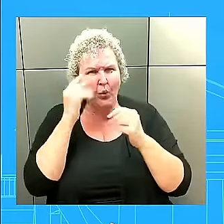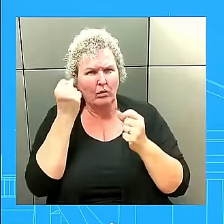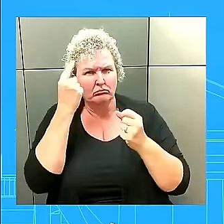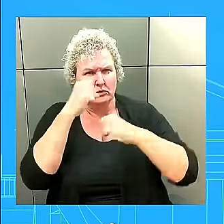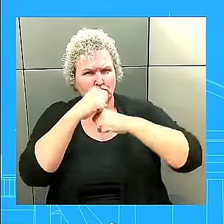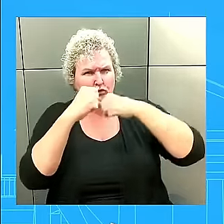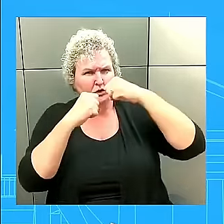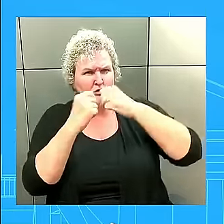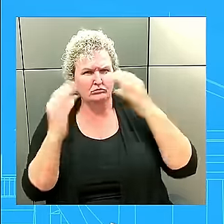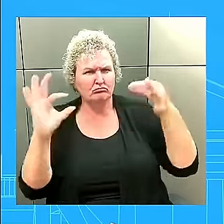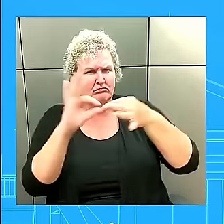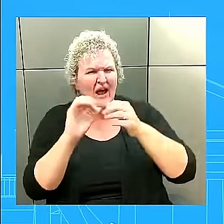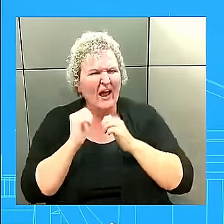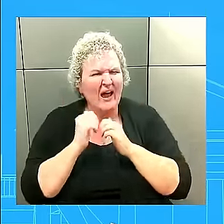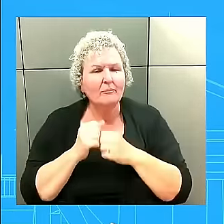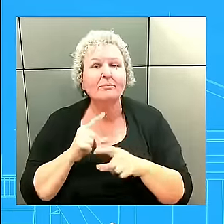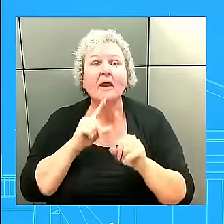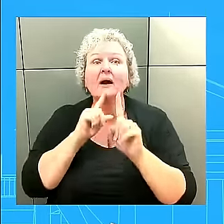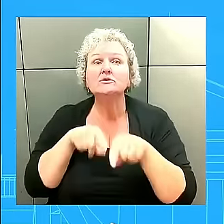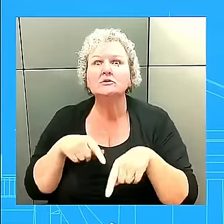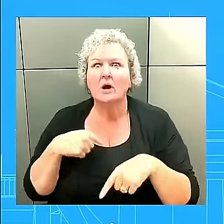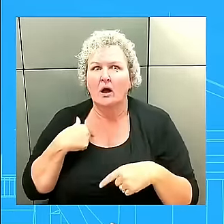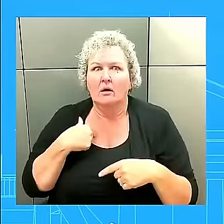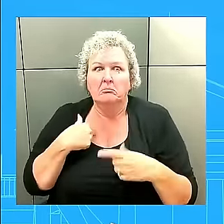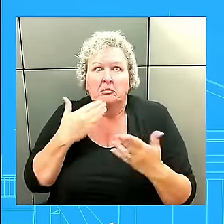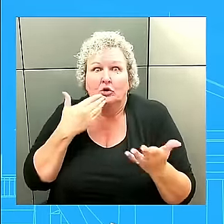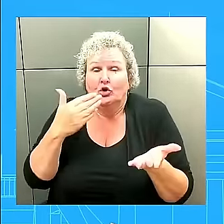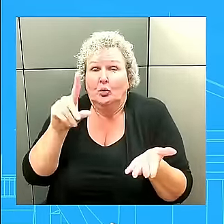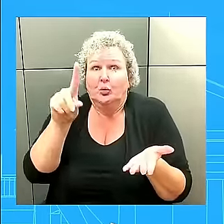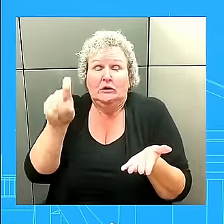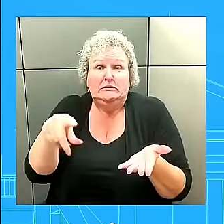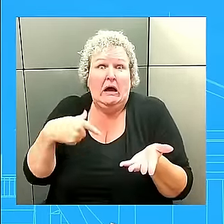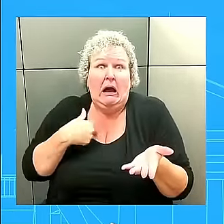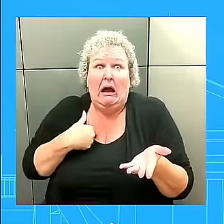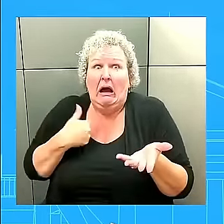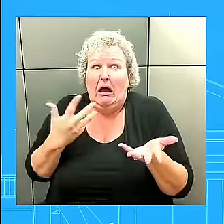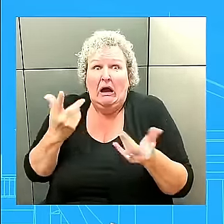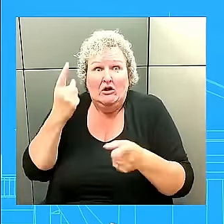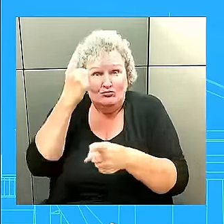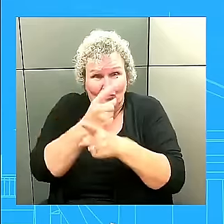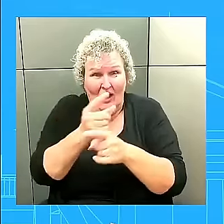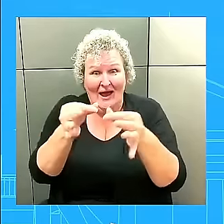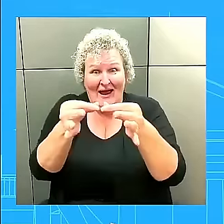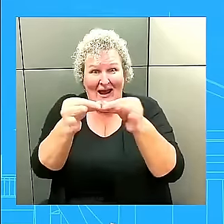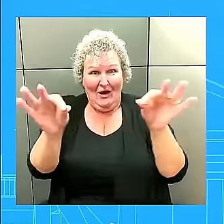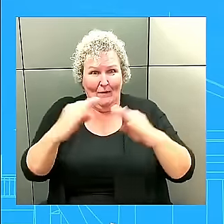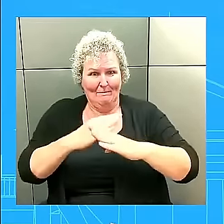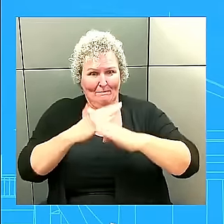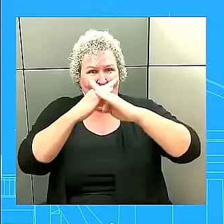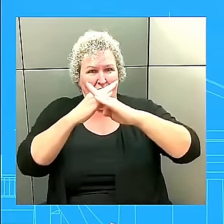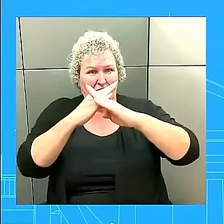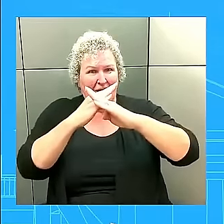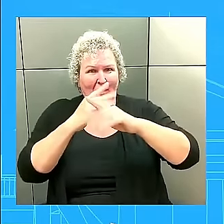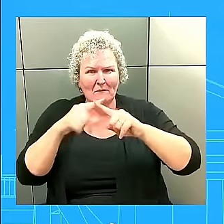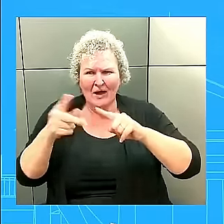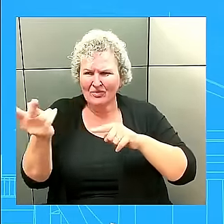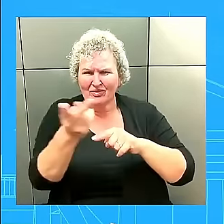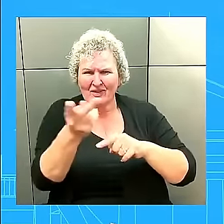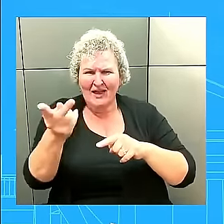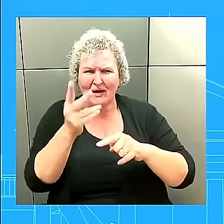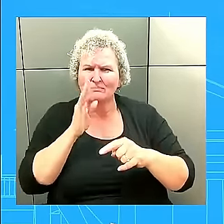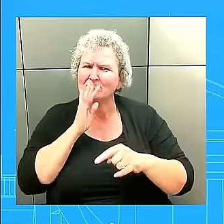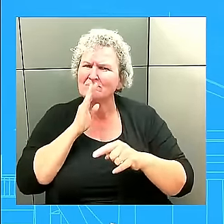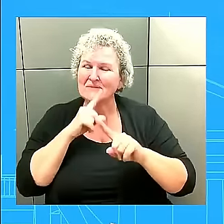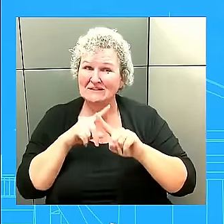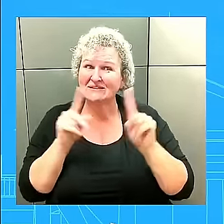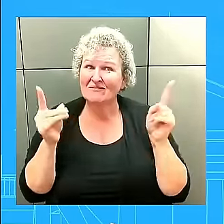You're not wrong to highlight the language barrier. mean, these aren't even similar languages and they're going to